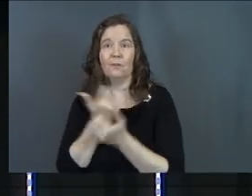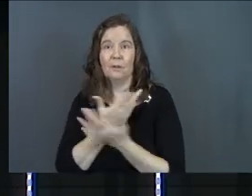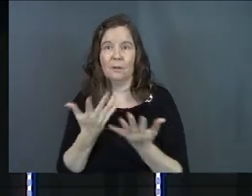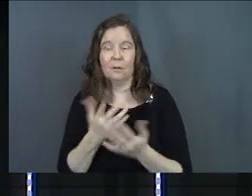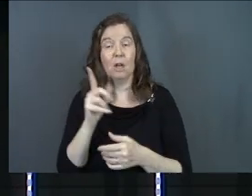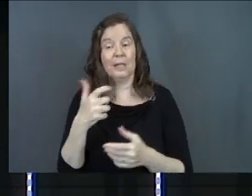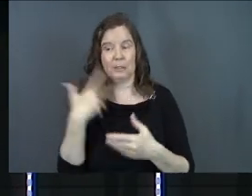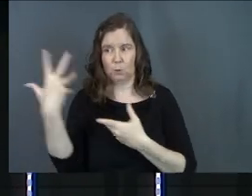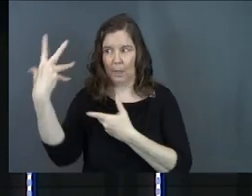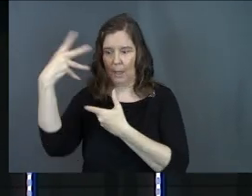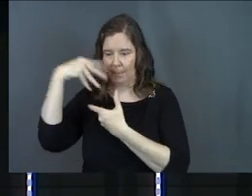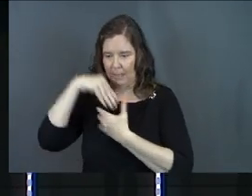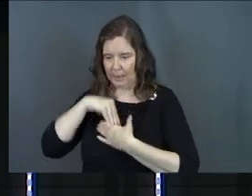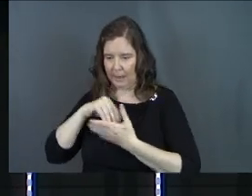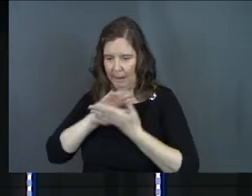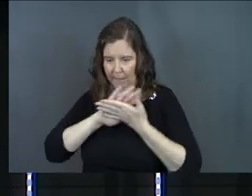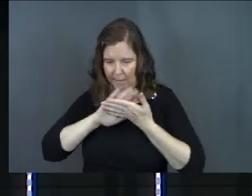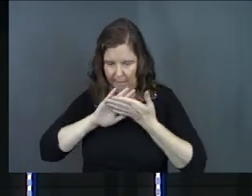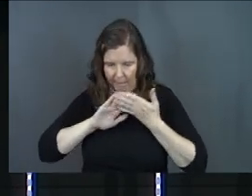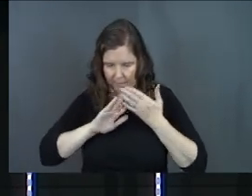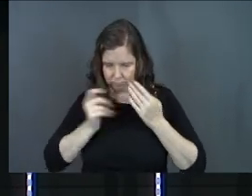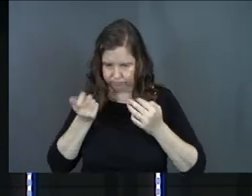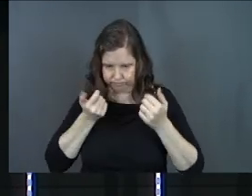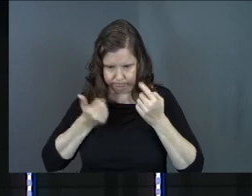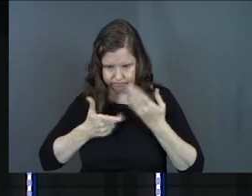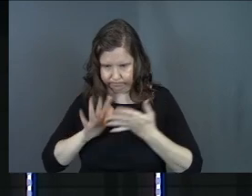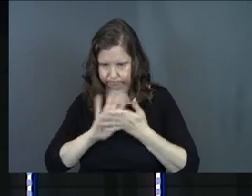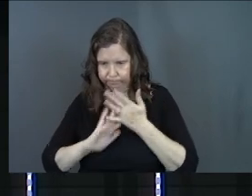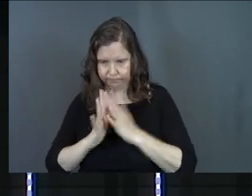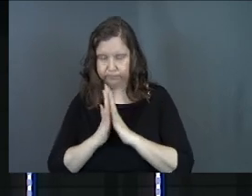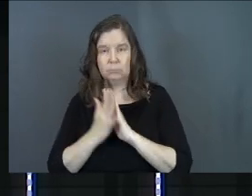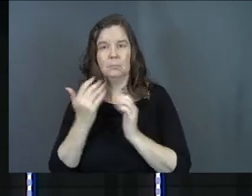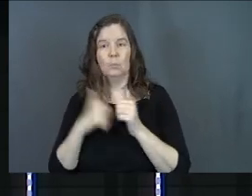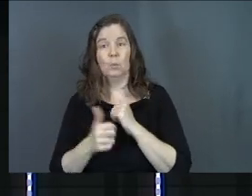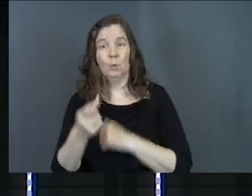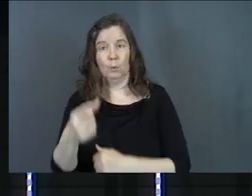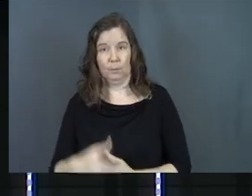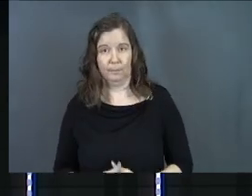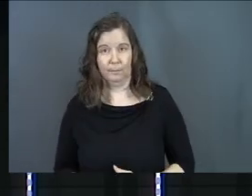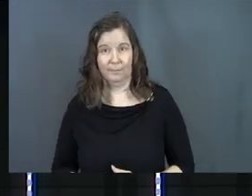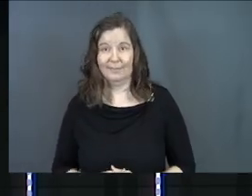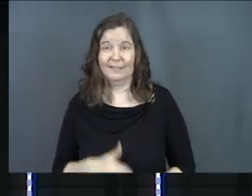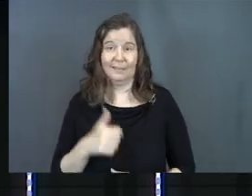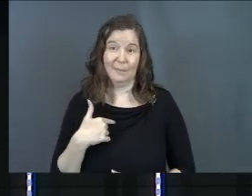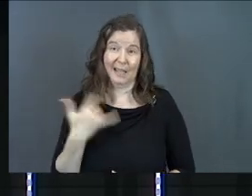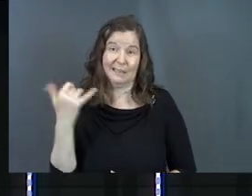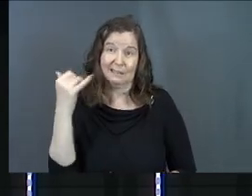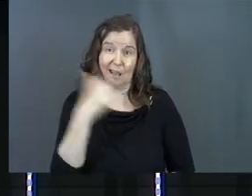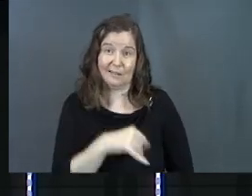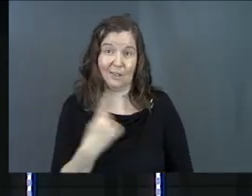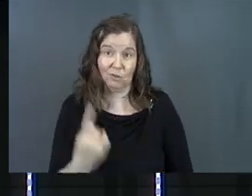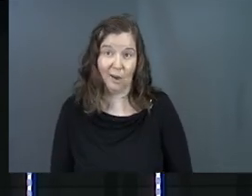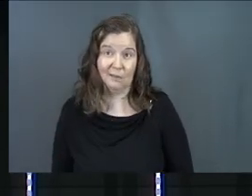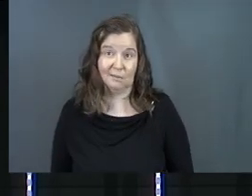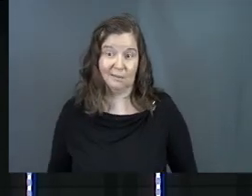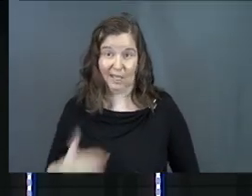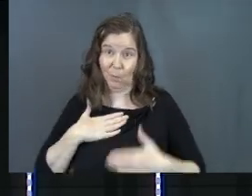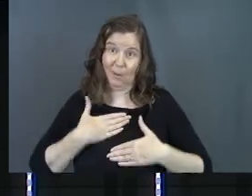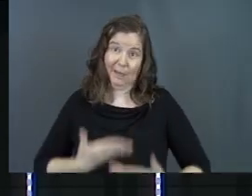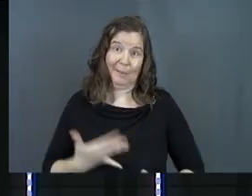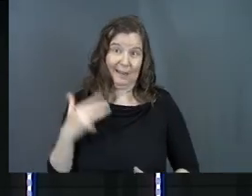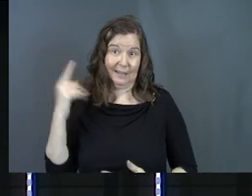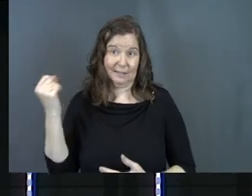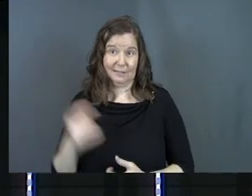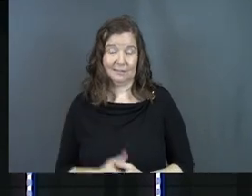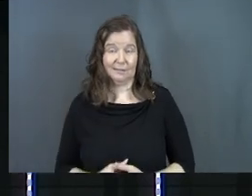And he's got to come in, clean all that nonsense up in you. Because it's nonsense, right? Can we admit